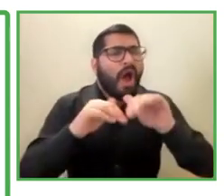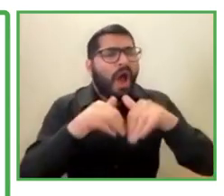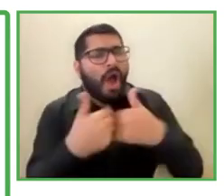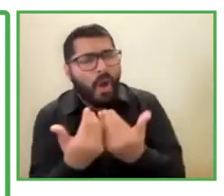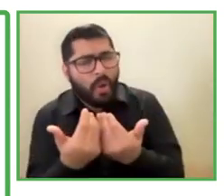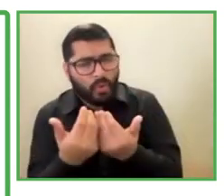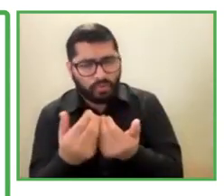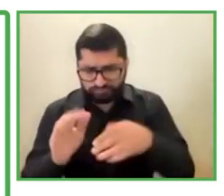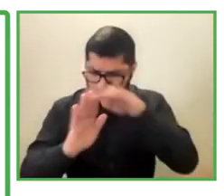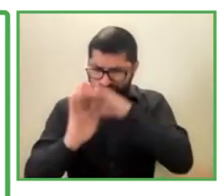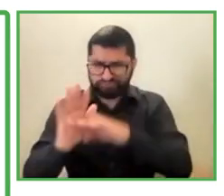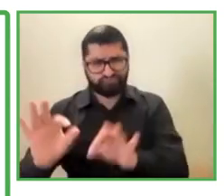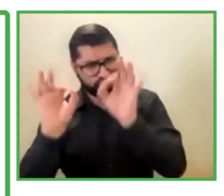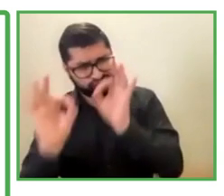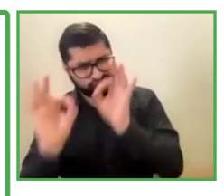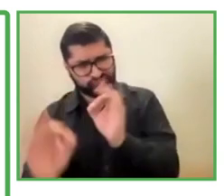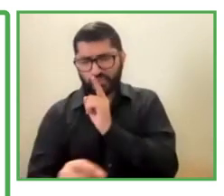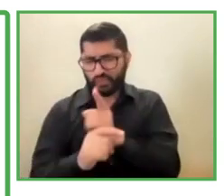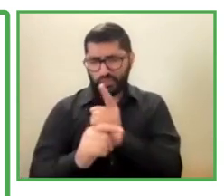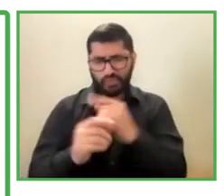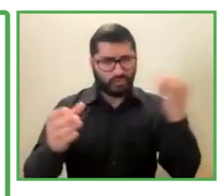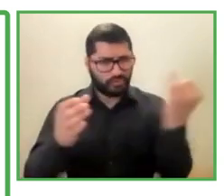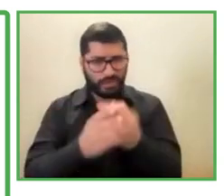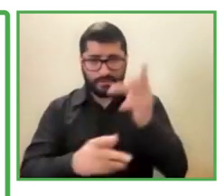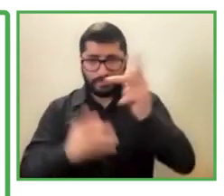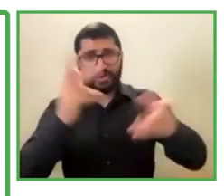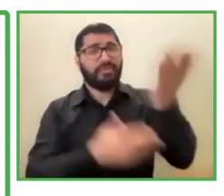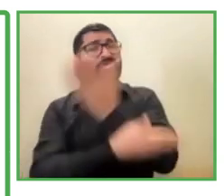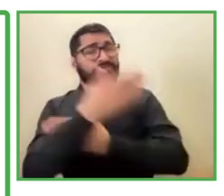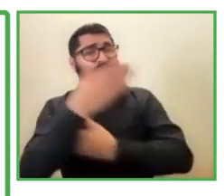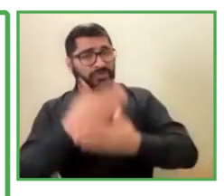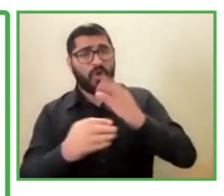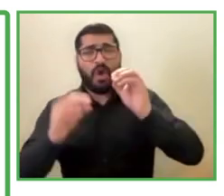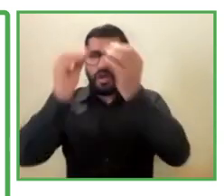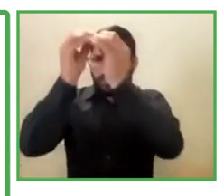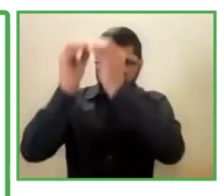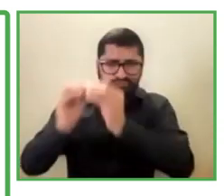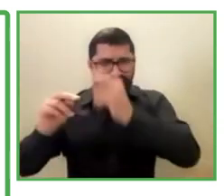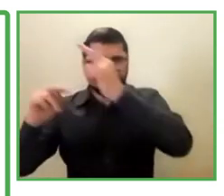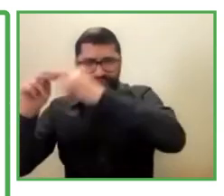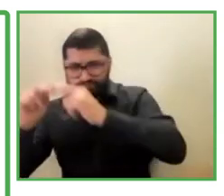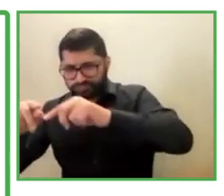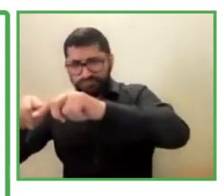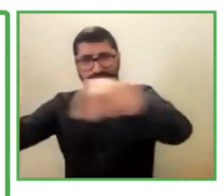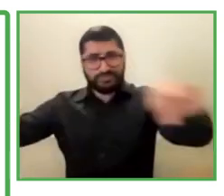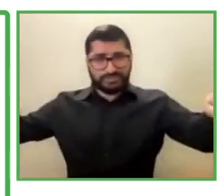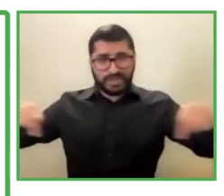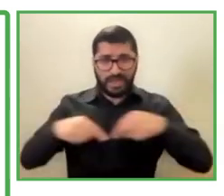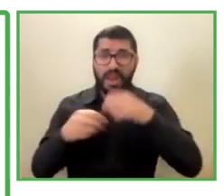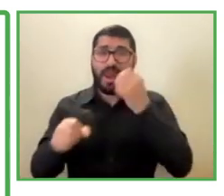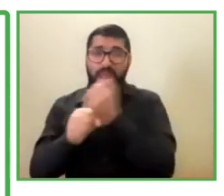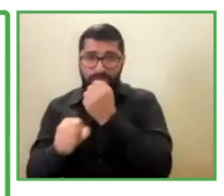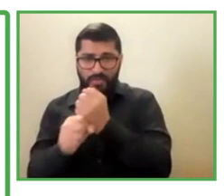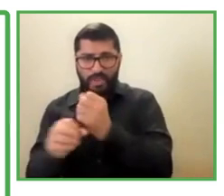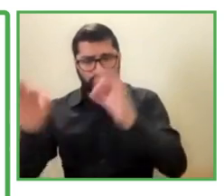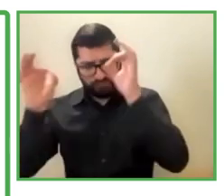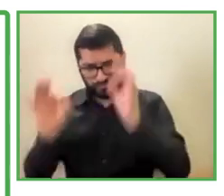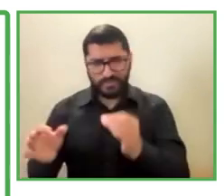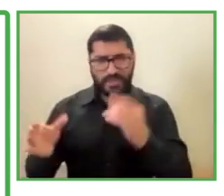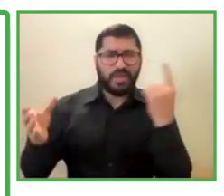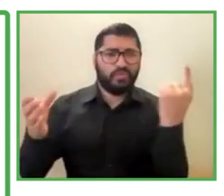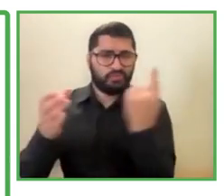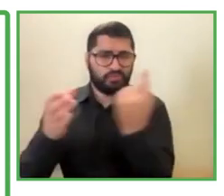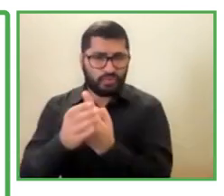inclusive workspace. So that is kind of resulted in this business revenue model for us. So